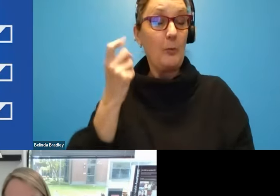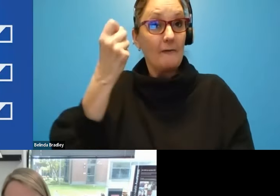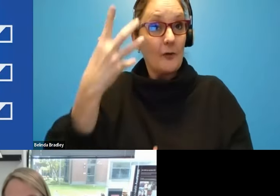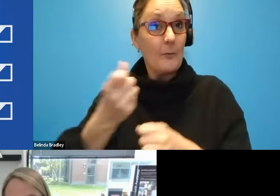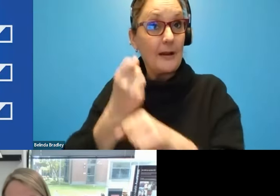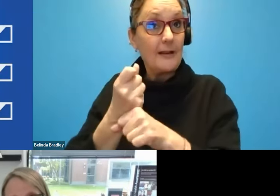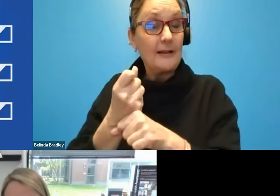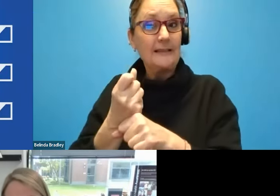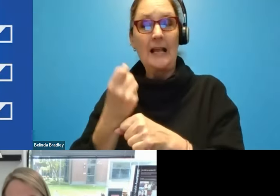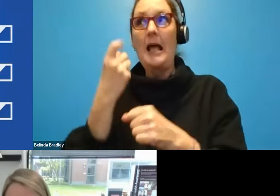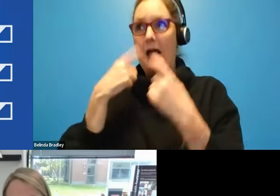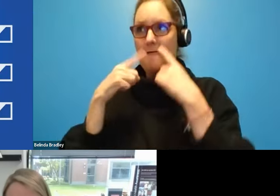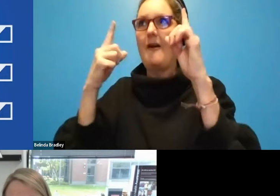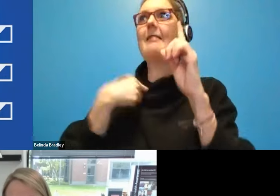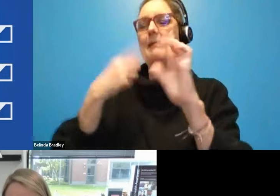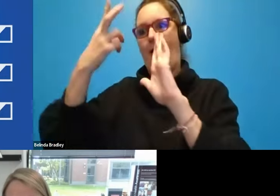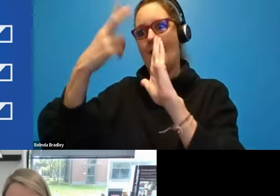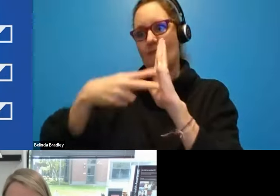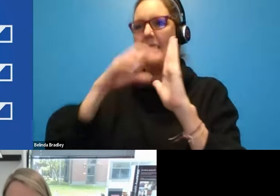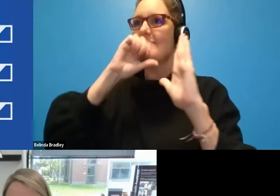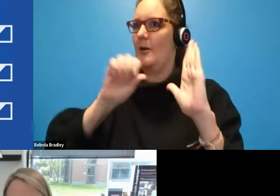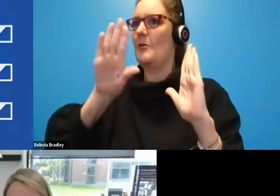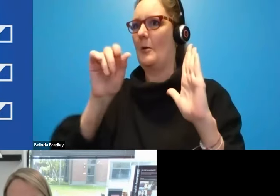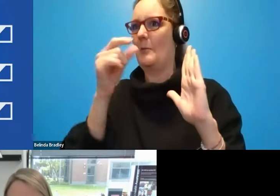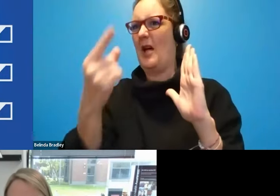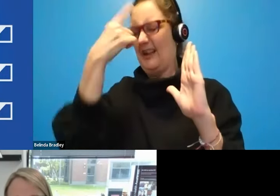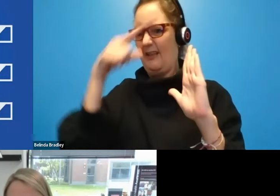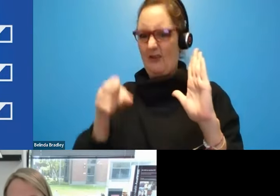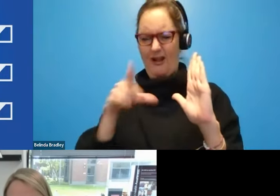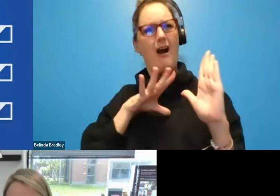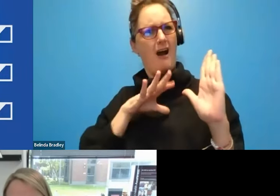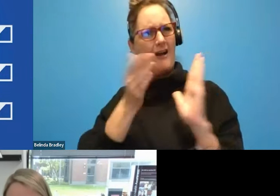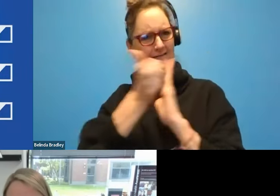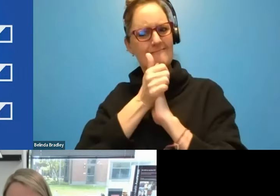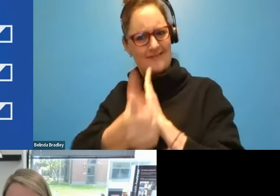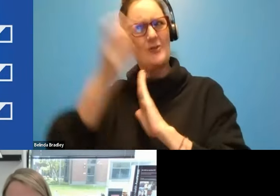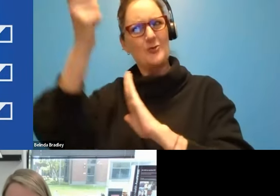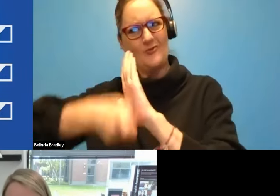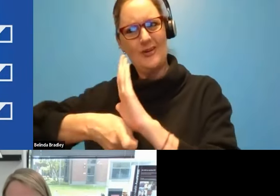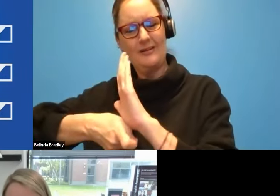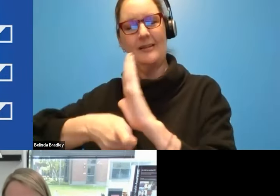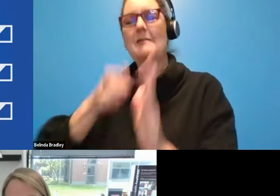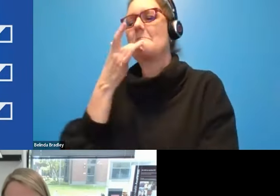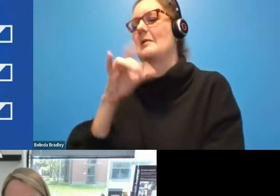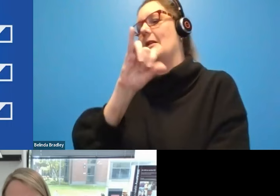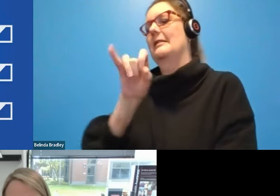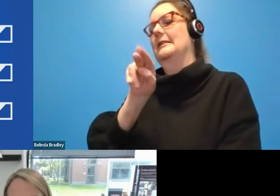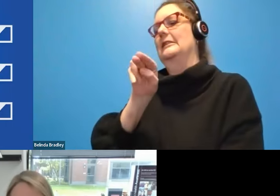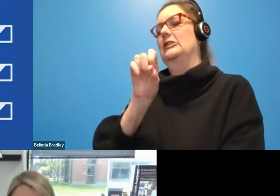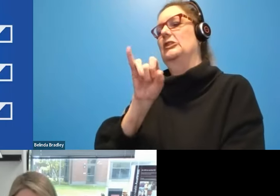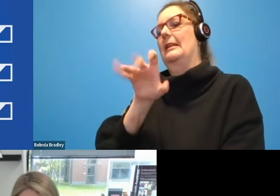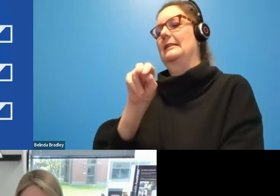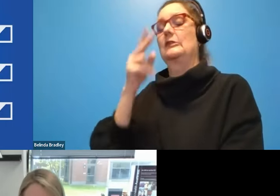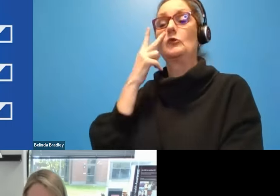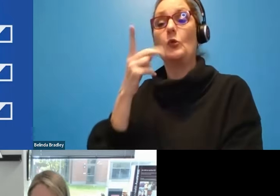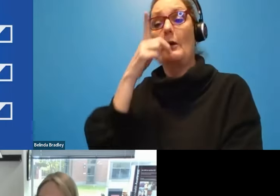what, that kind of held up. And it was it was just luck that Jennison sighed because nobody can say no to Jennison. And I'm not